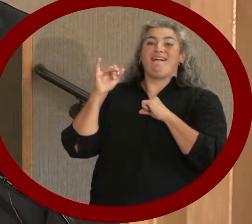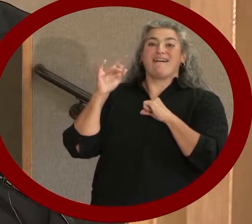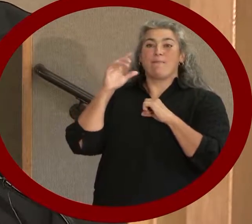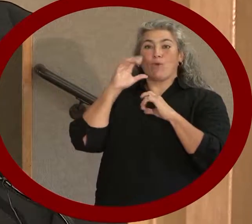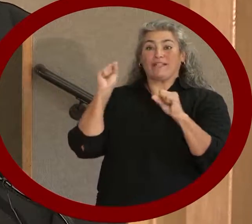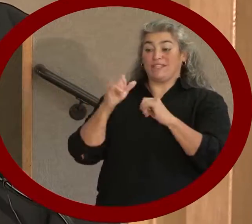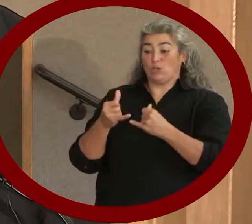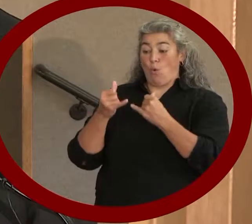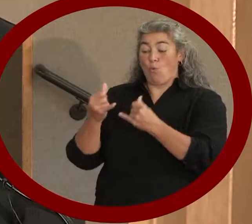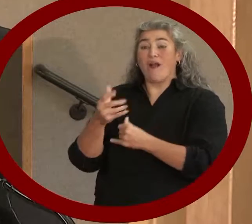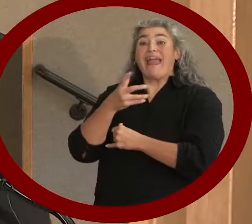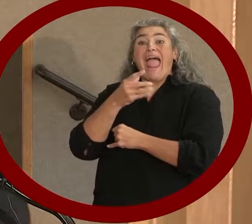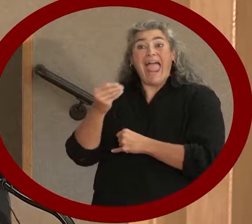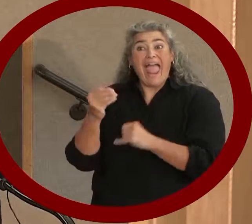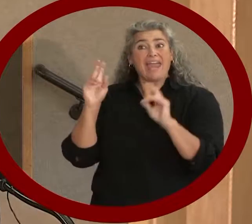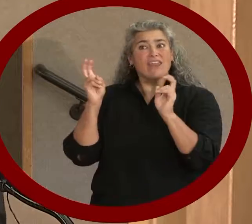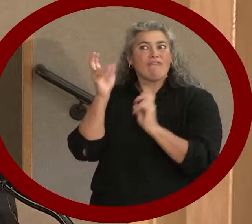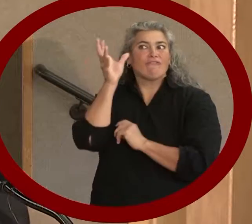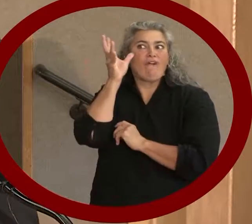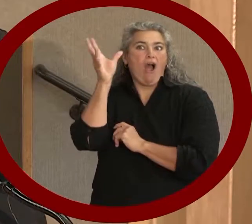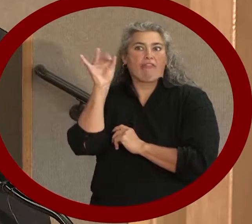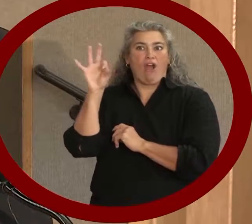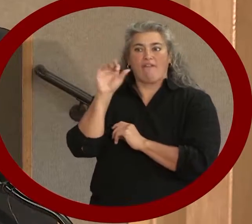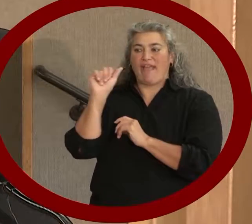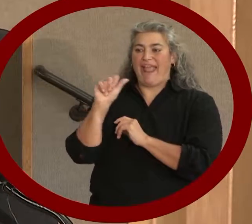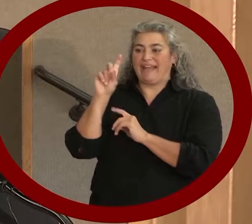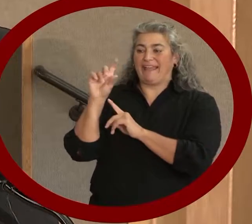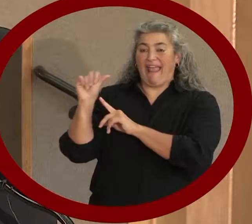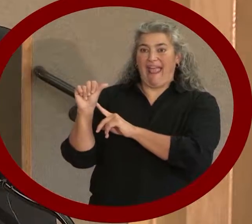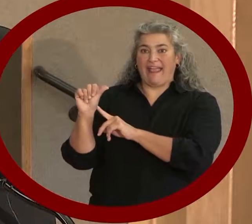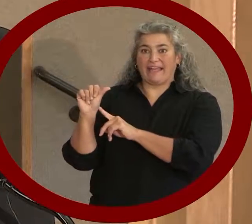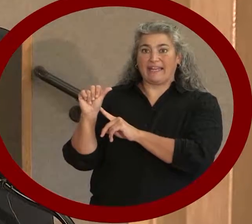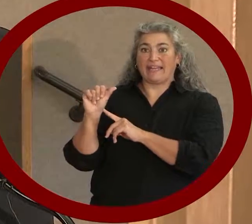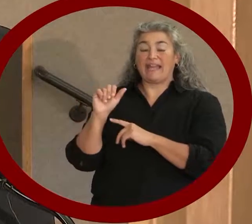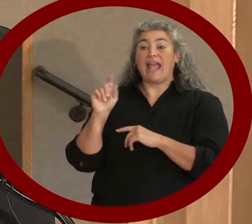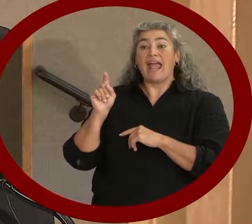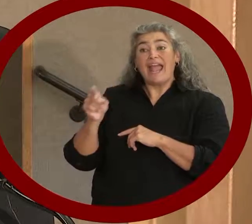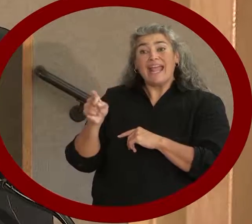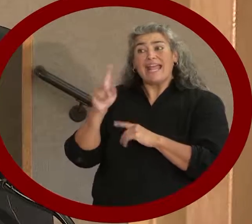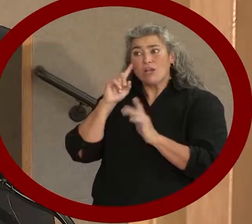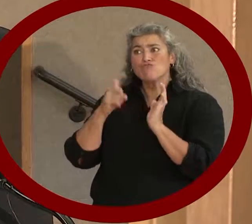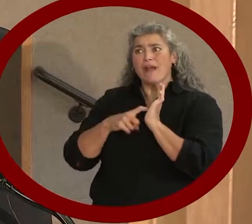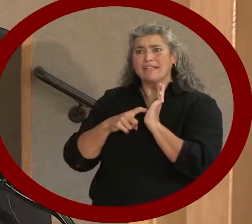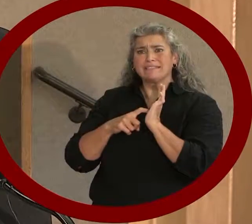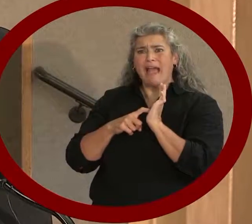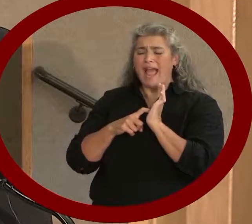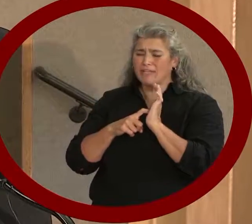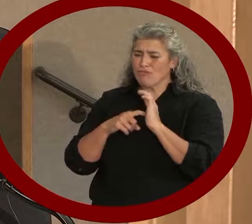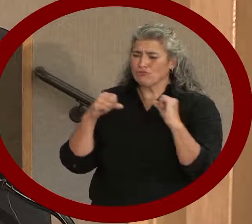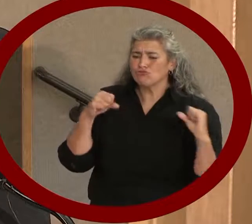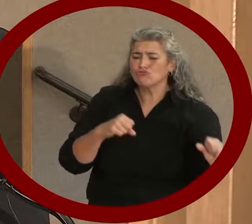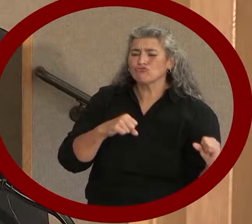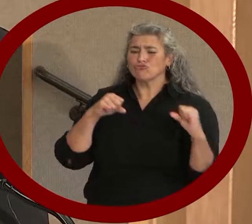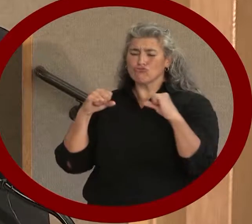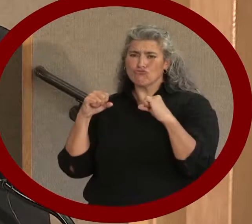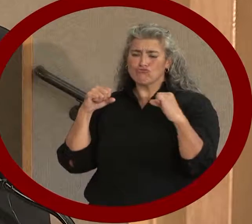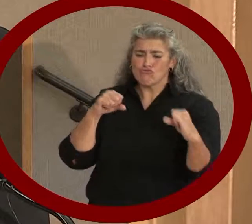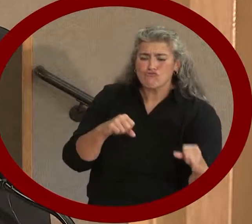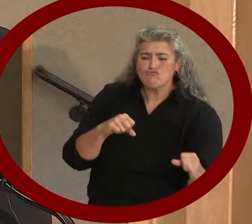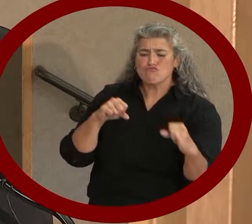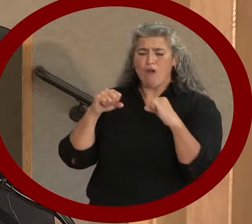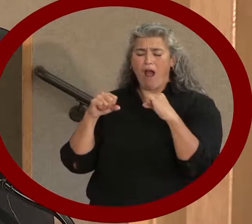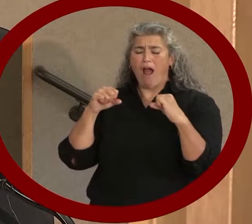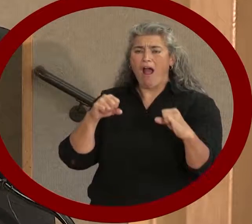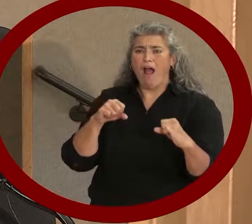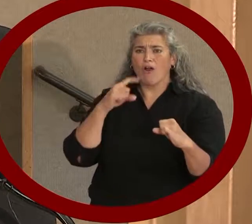and I didn't know that until today. Mr. Dart recognized that the struggle to gain full inclusion for people with disabilities started before